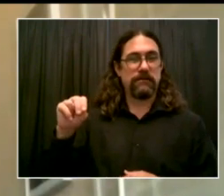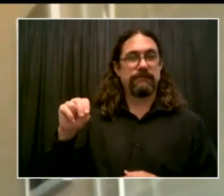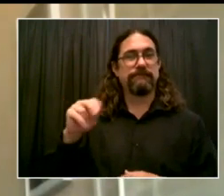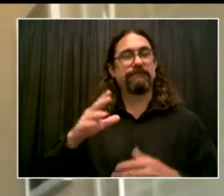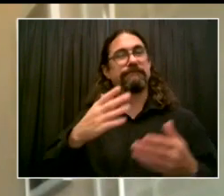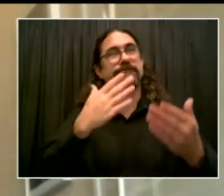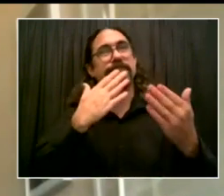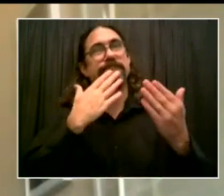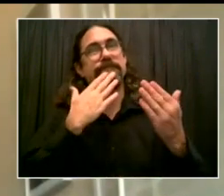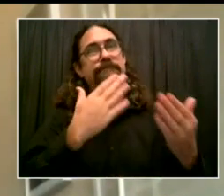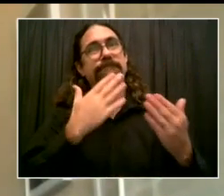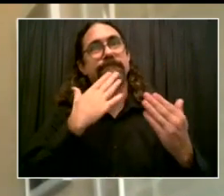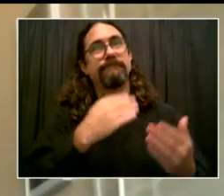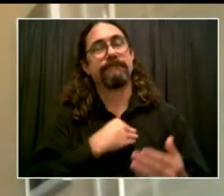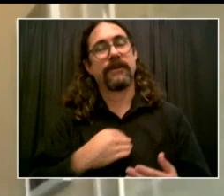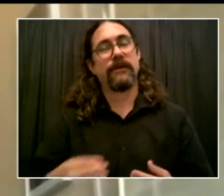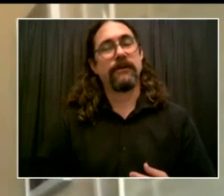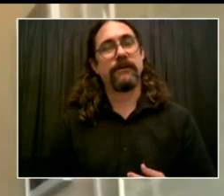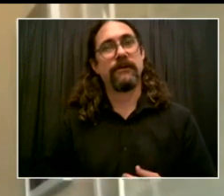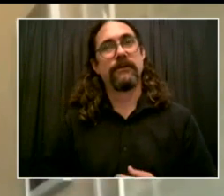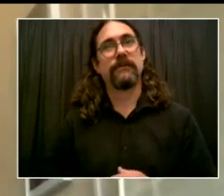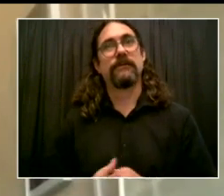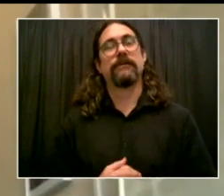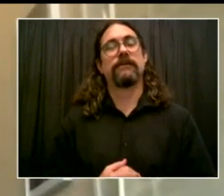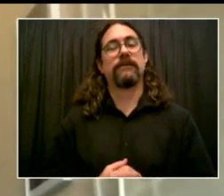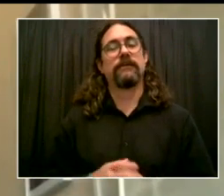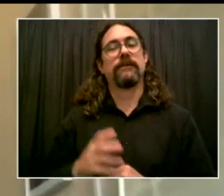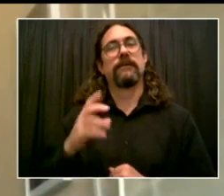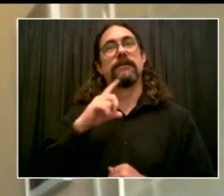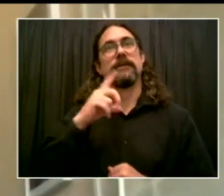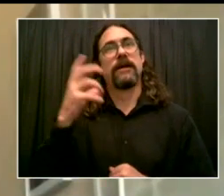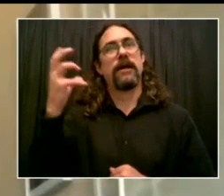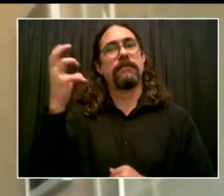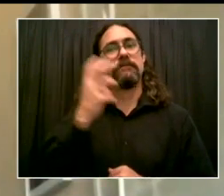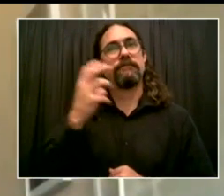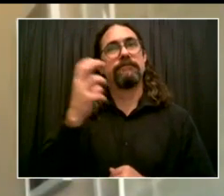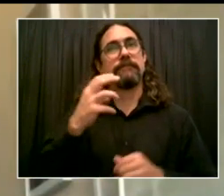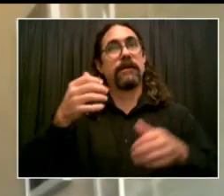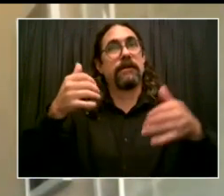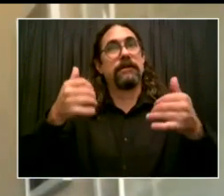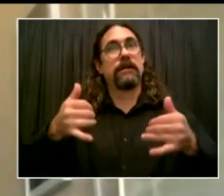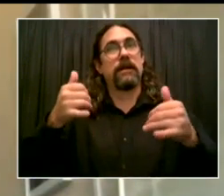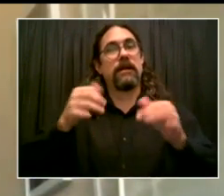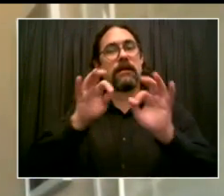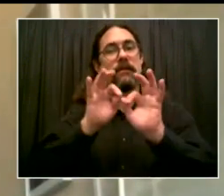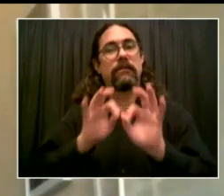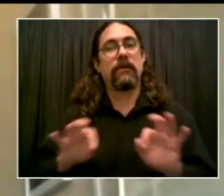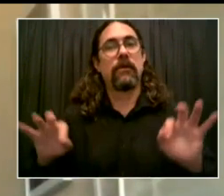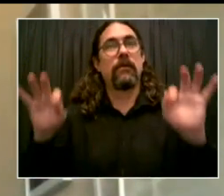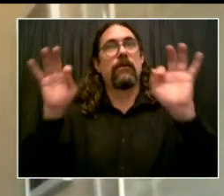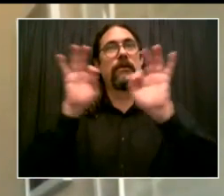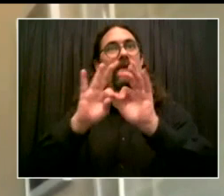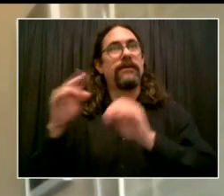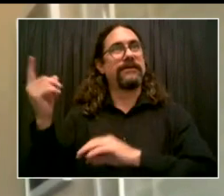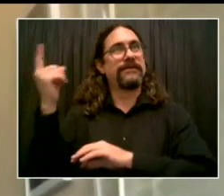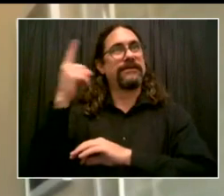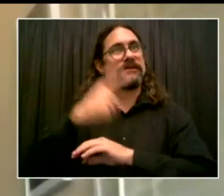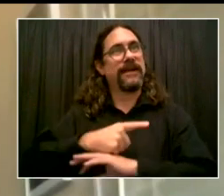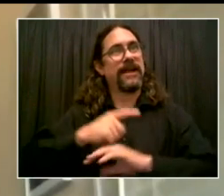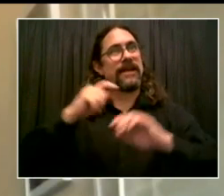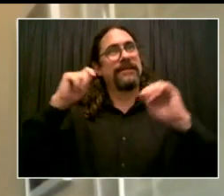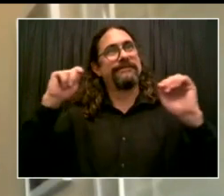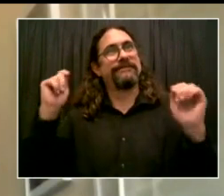to you and Councilwoman Debbie Rose, 200,000 nannies, cleaners, and home care workers will now be